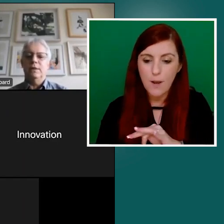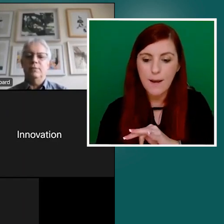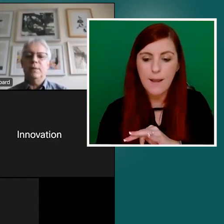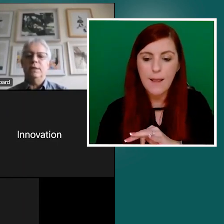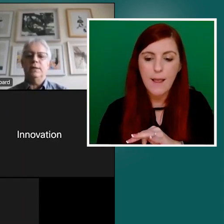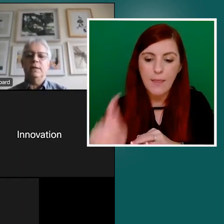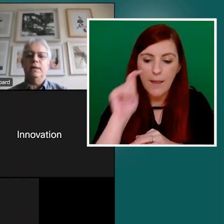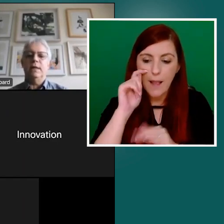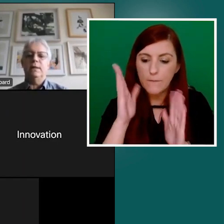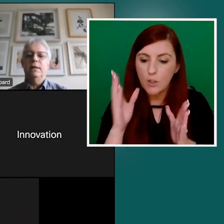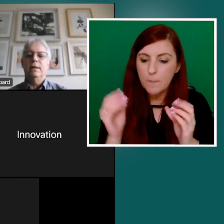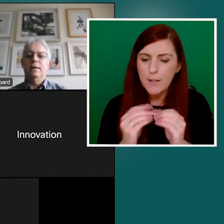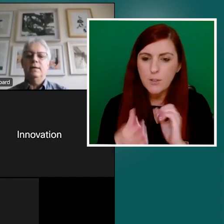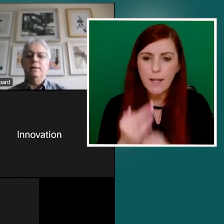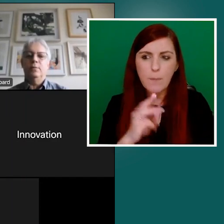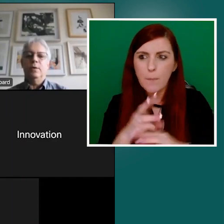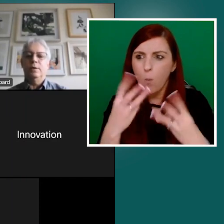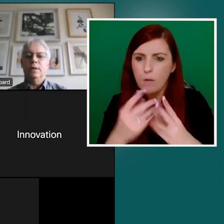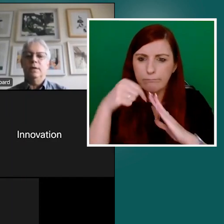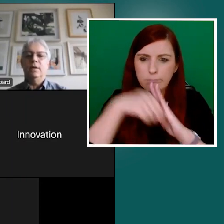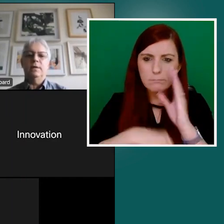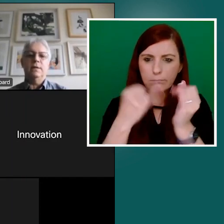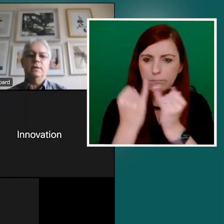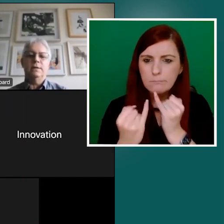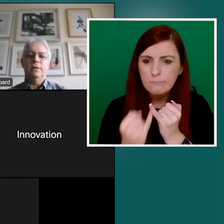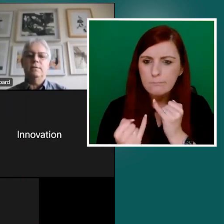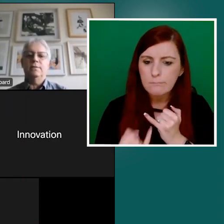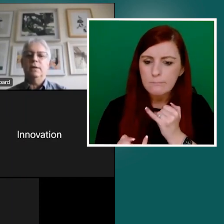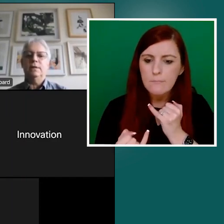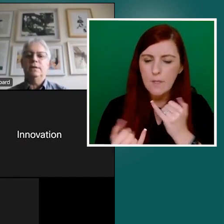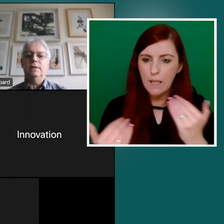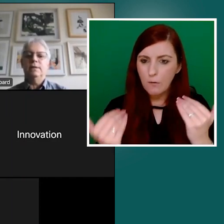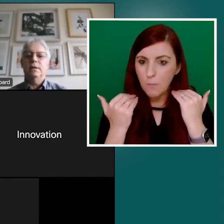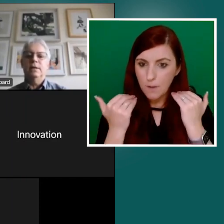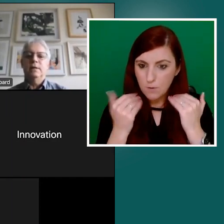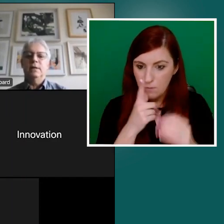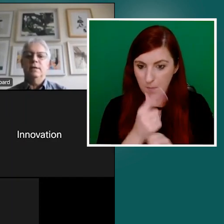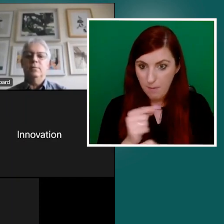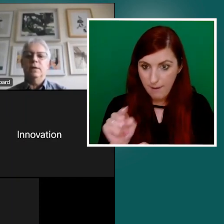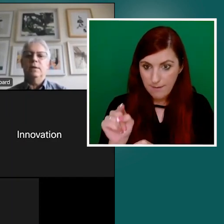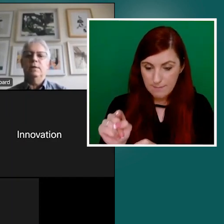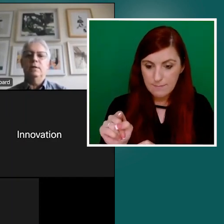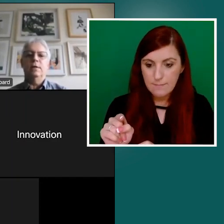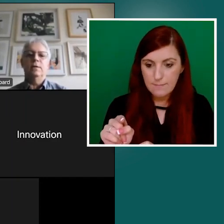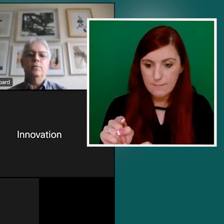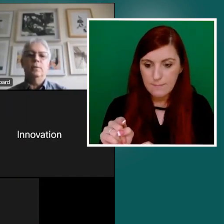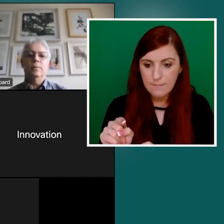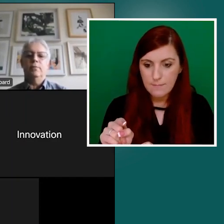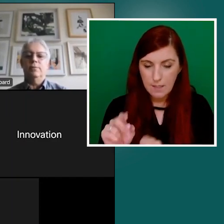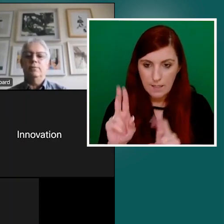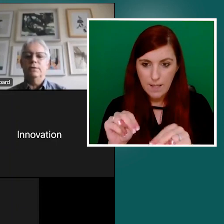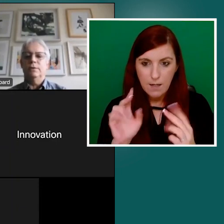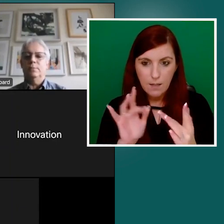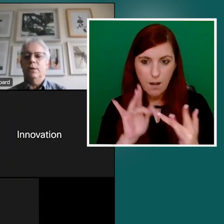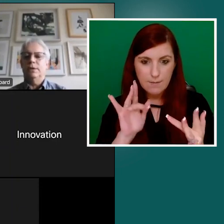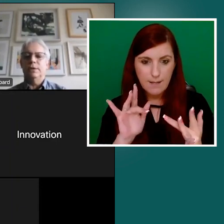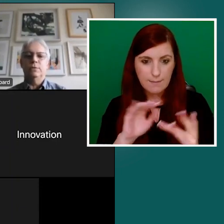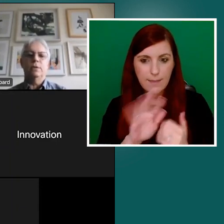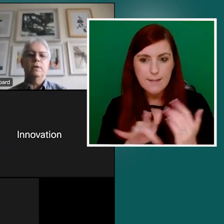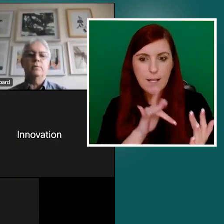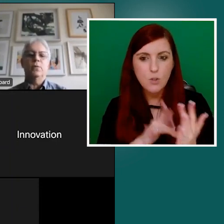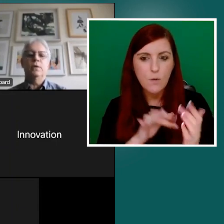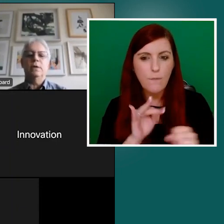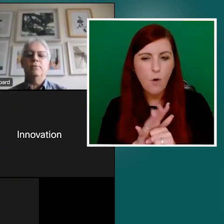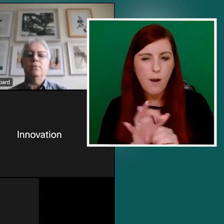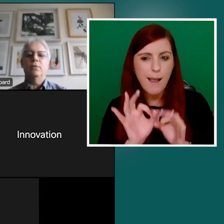detailed information on that. Uh, they're welcome to contact our center for excellence. Uh, we can, uh, hopefully make referrals to parties